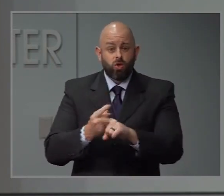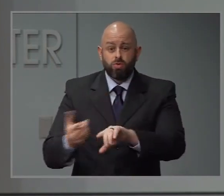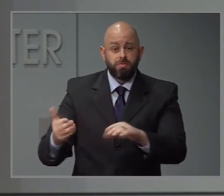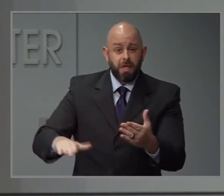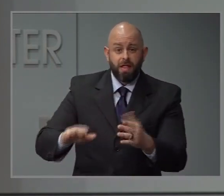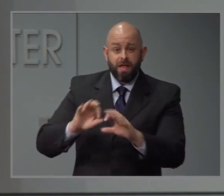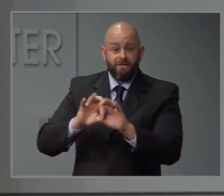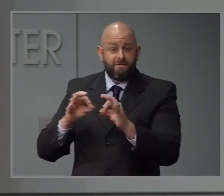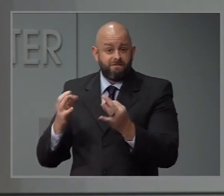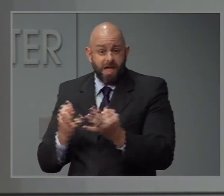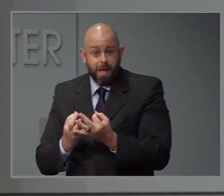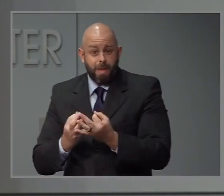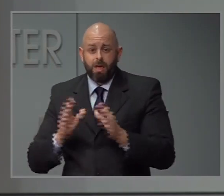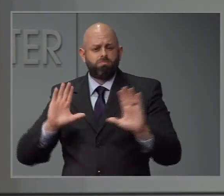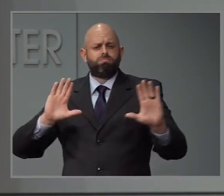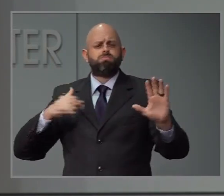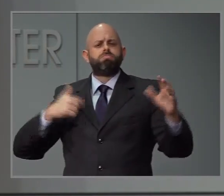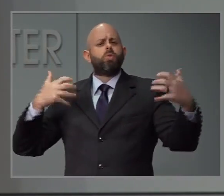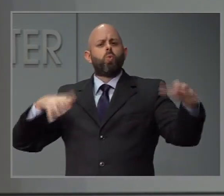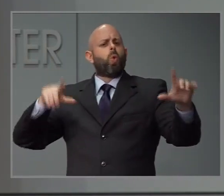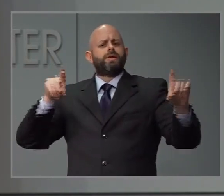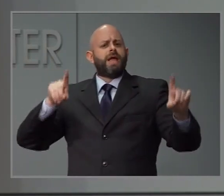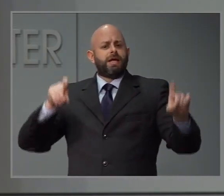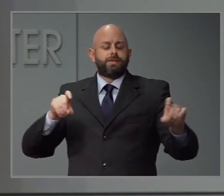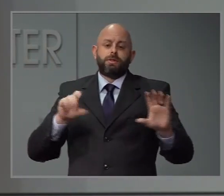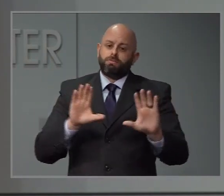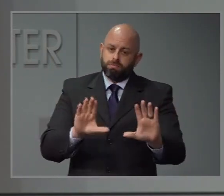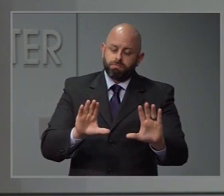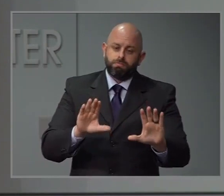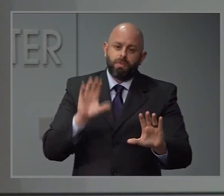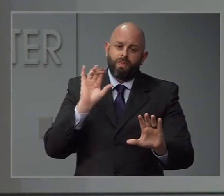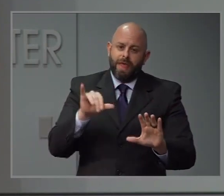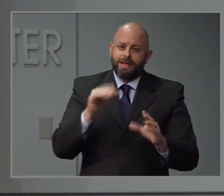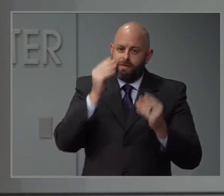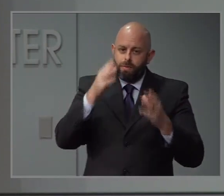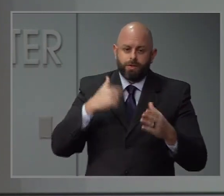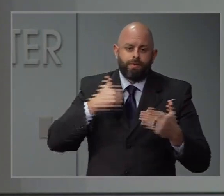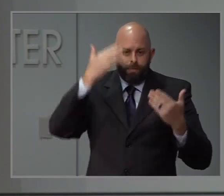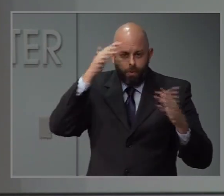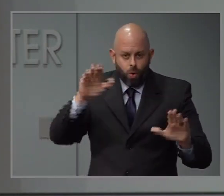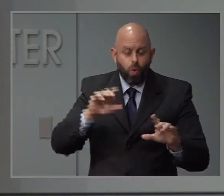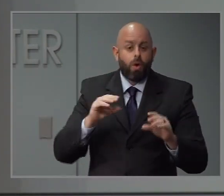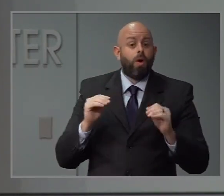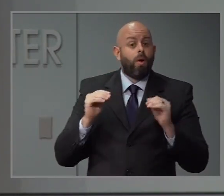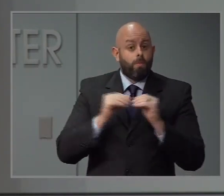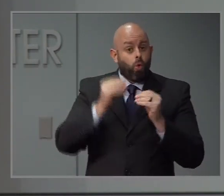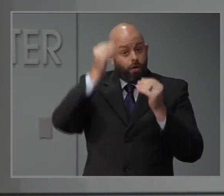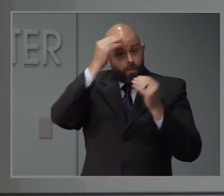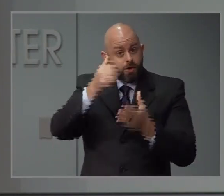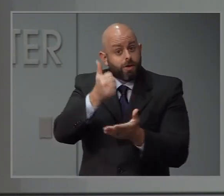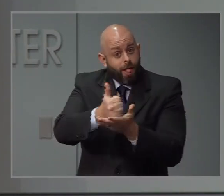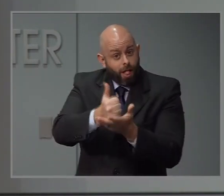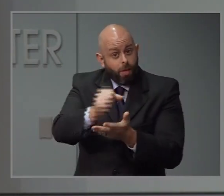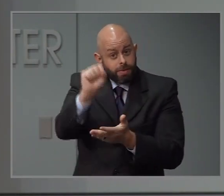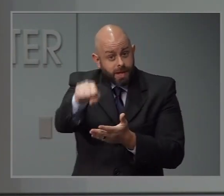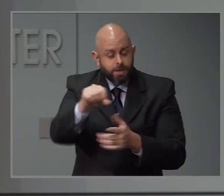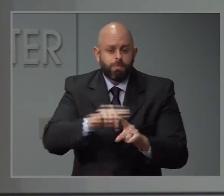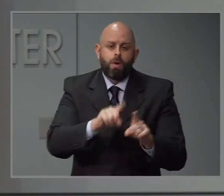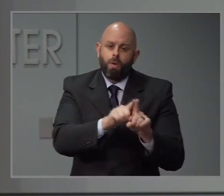So let us get back to you on those additional details. But again, more data is helpful, but we do also want to